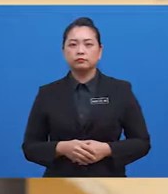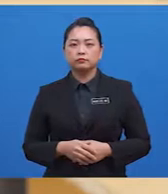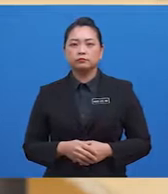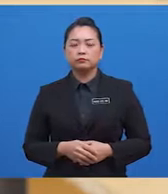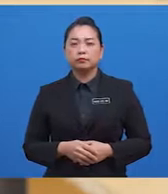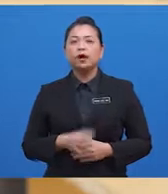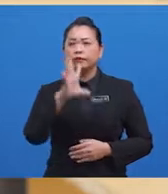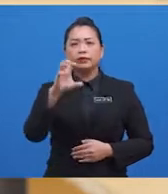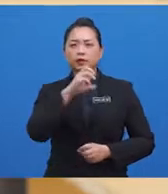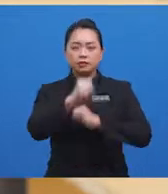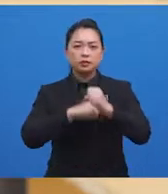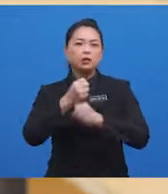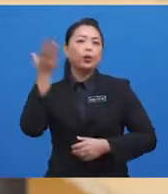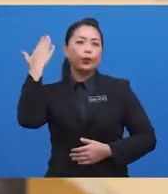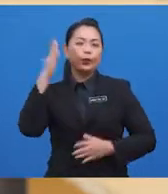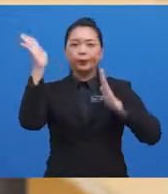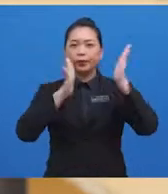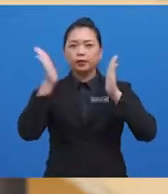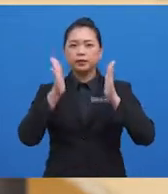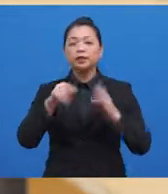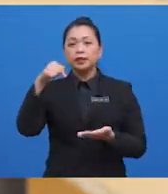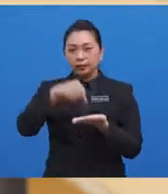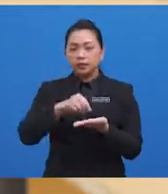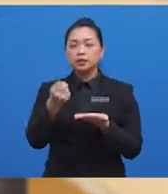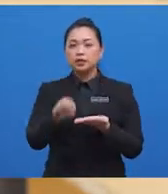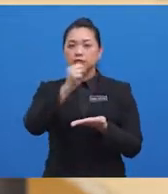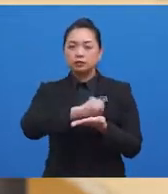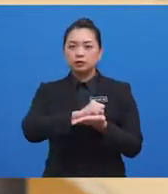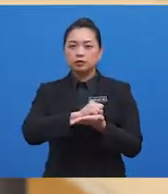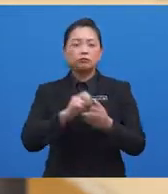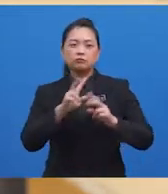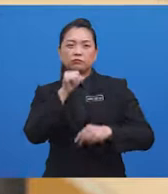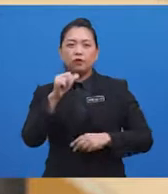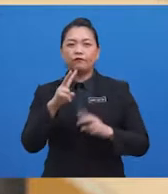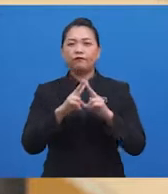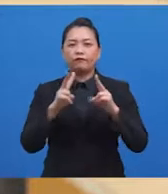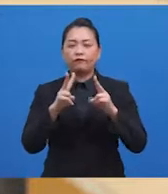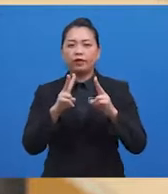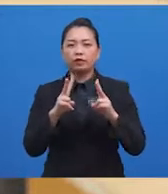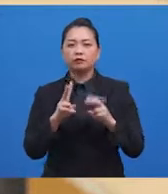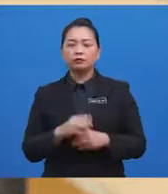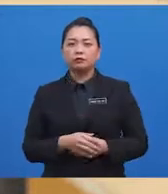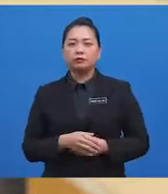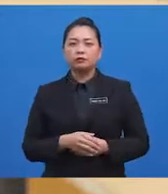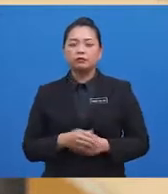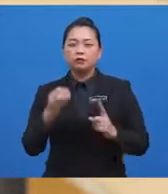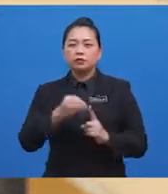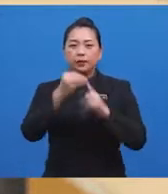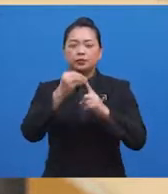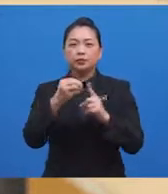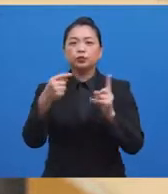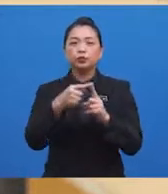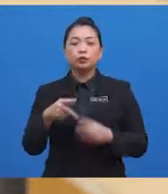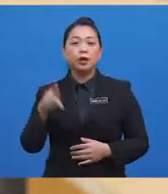50 years ago in Malaysia, this subject would not be of grave concern to the public, especially to the parents and authorities.